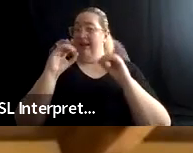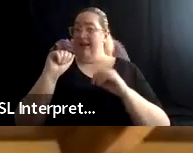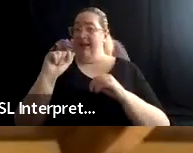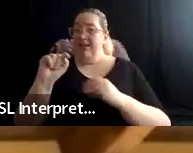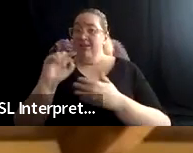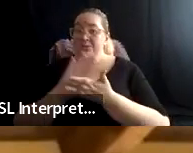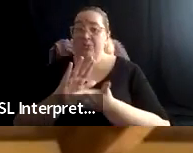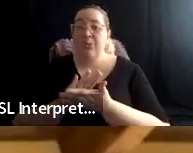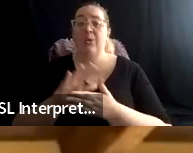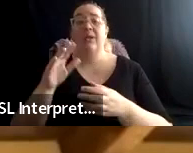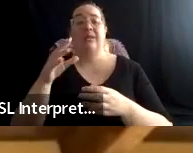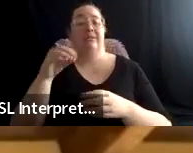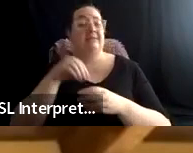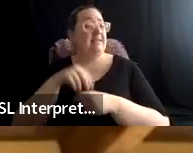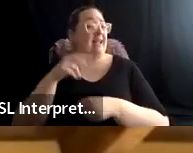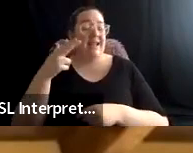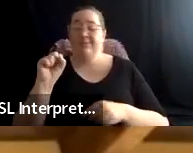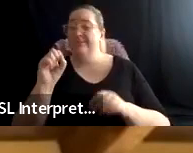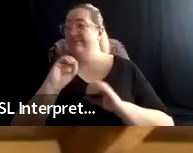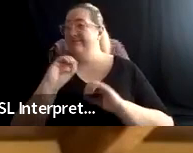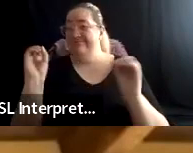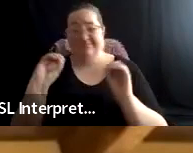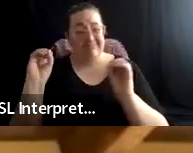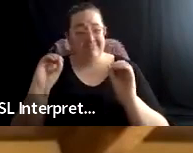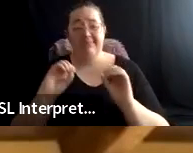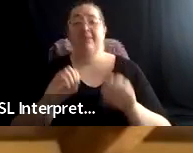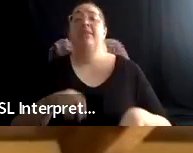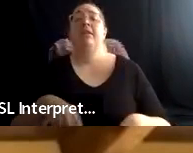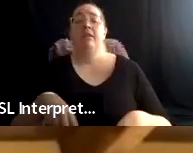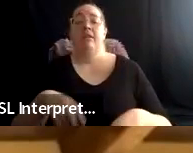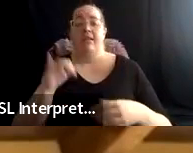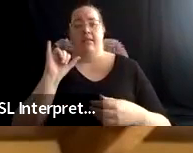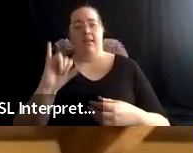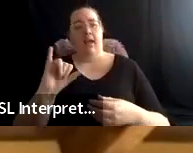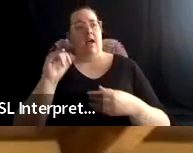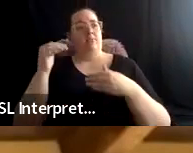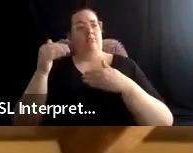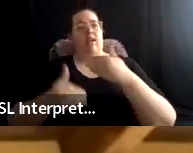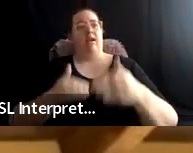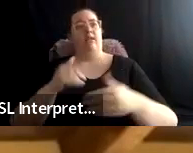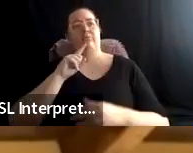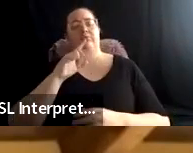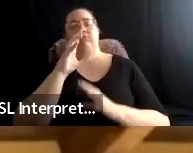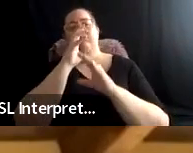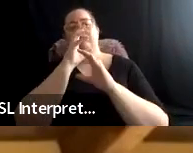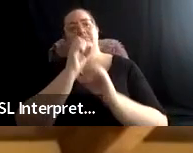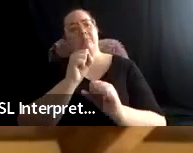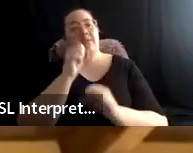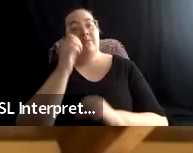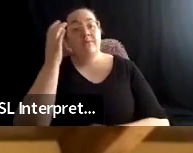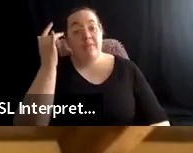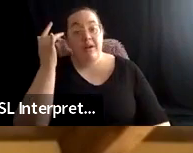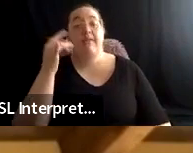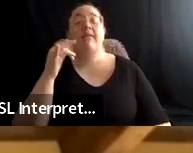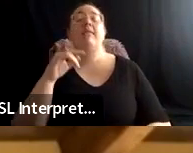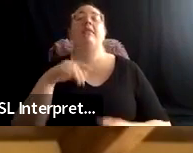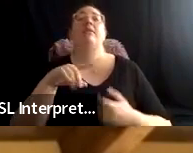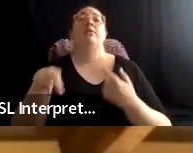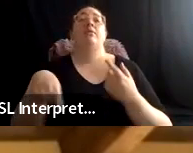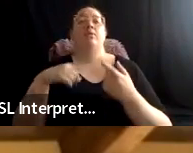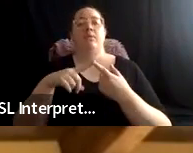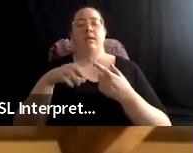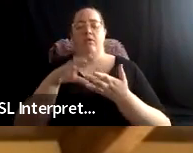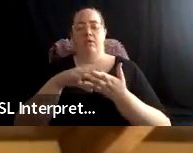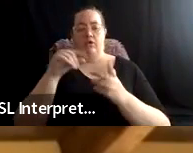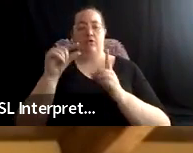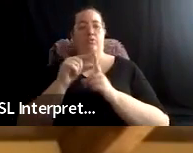is, um, truly fascinating because, um, um, you know, how, when you learn a word, you start to